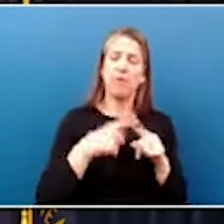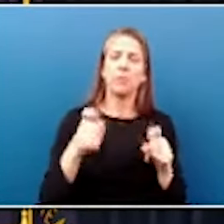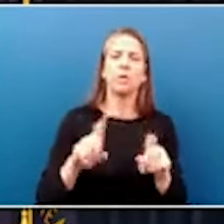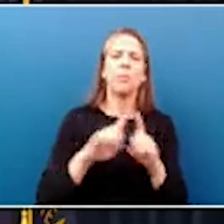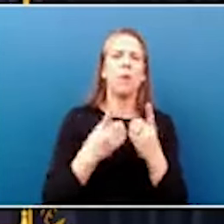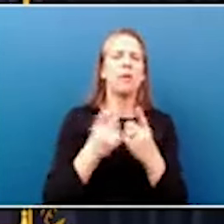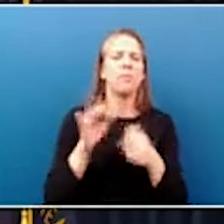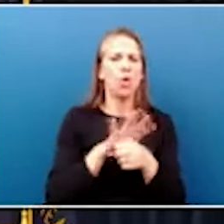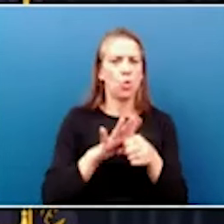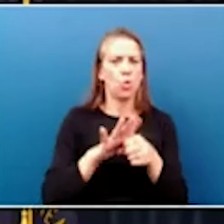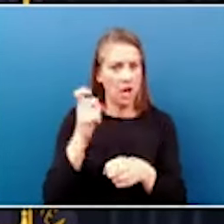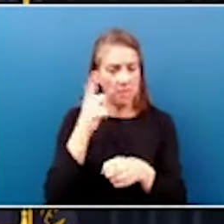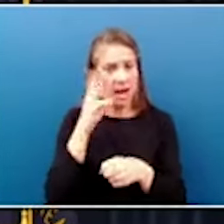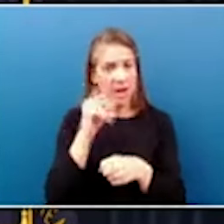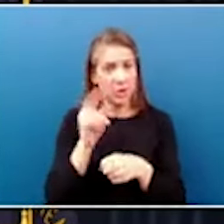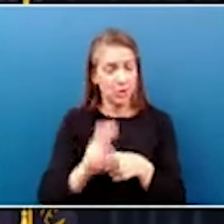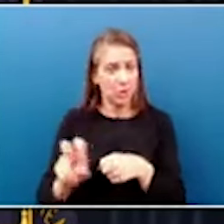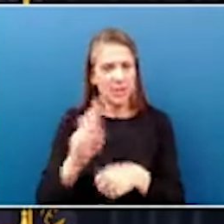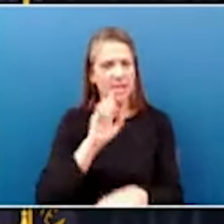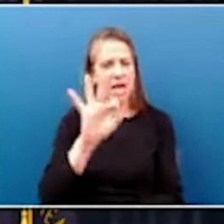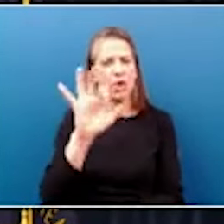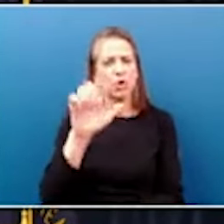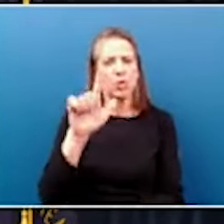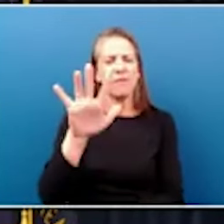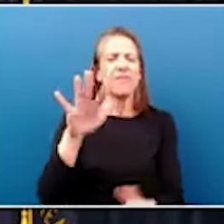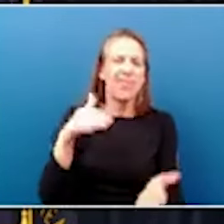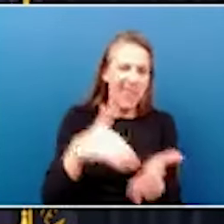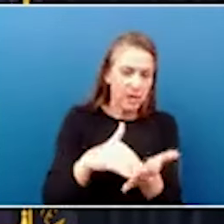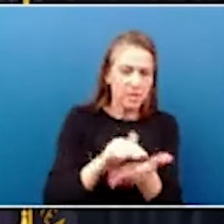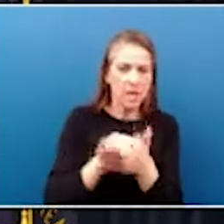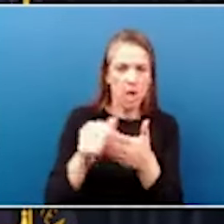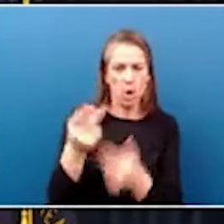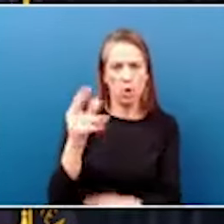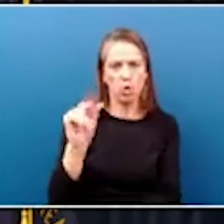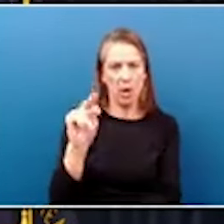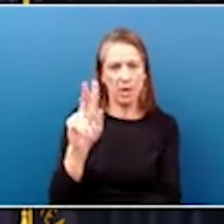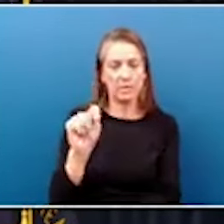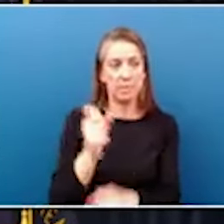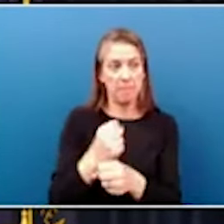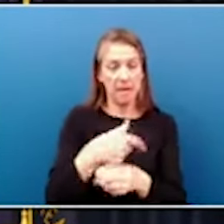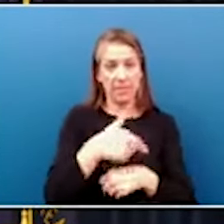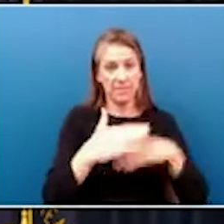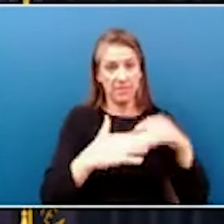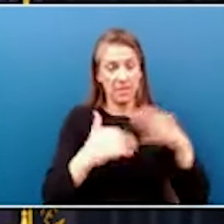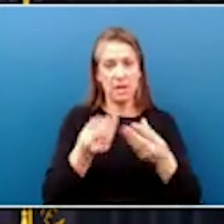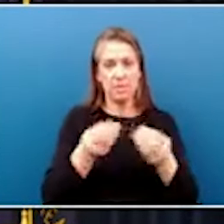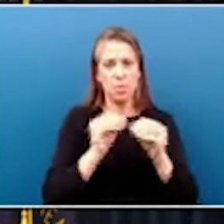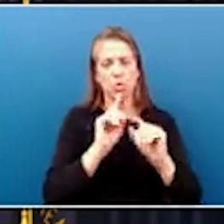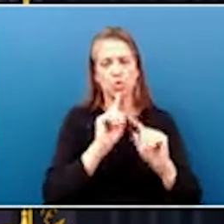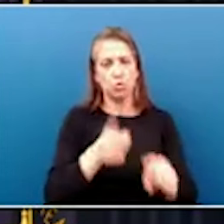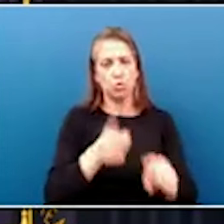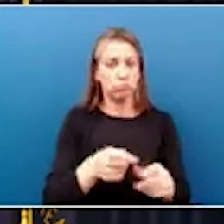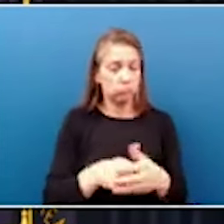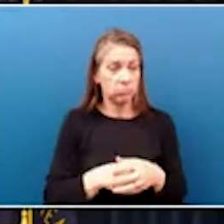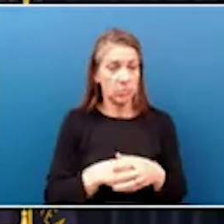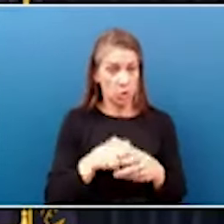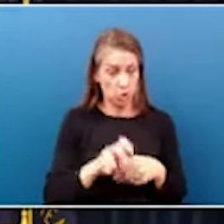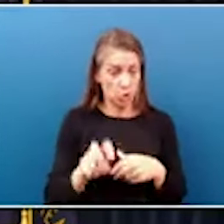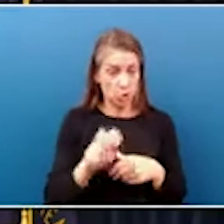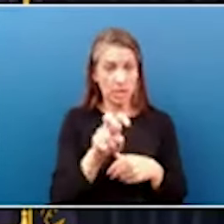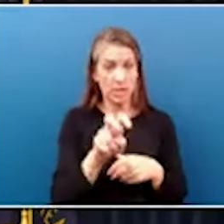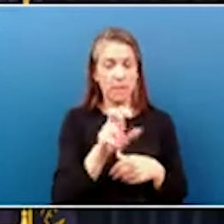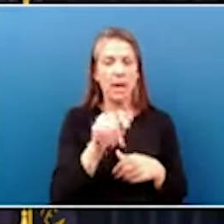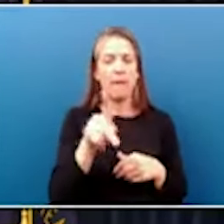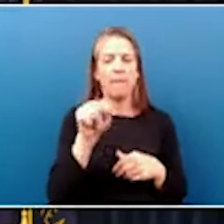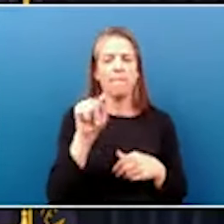the Journey used a $925,000 grant to help make this facility a reality. The Journey is managed by Pathways, an